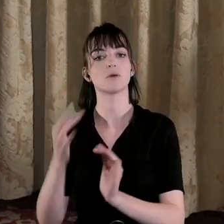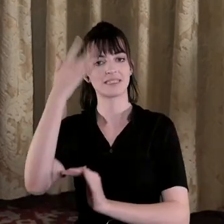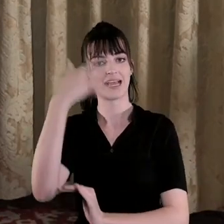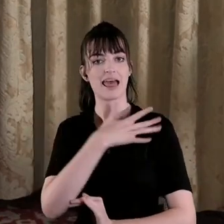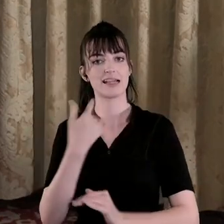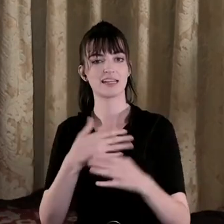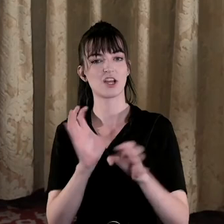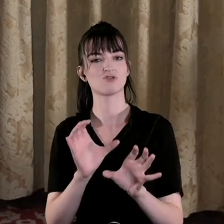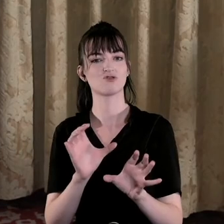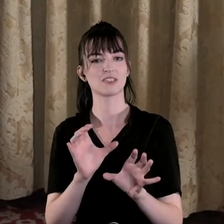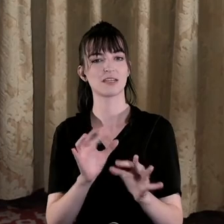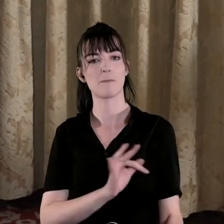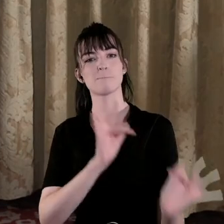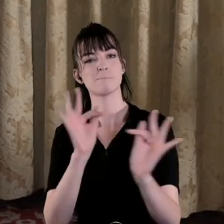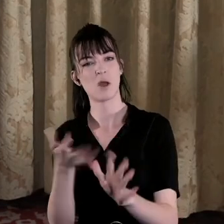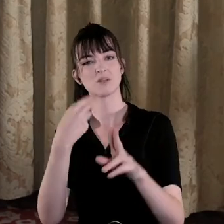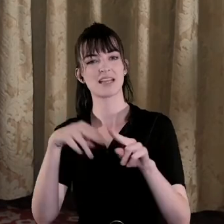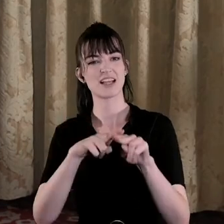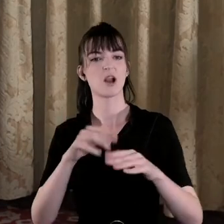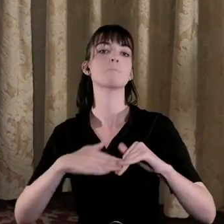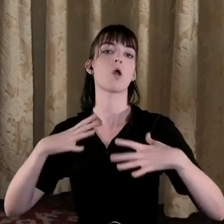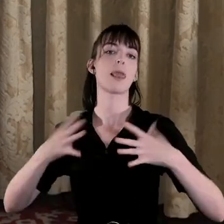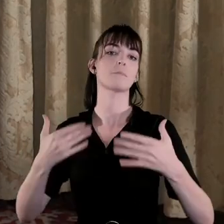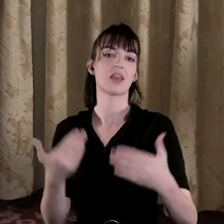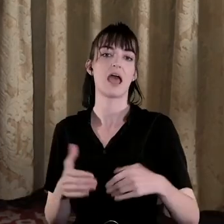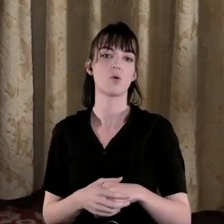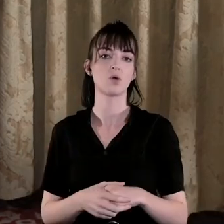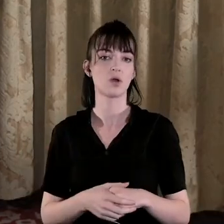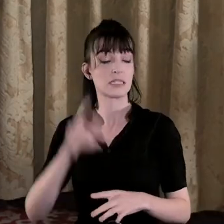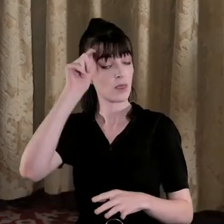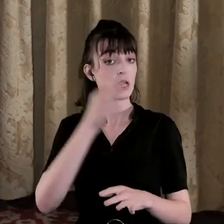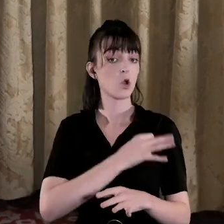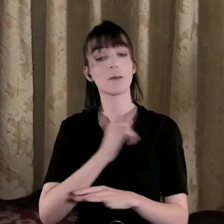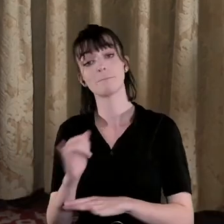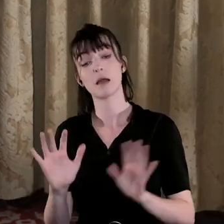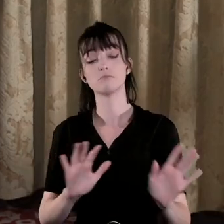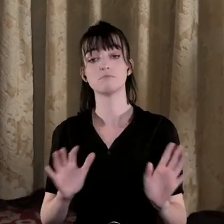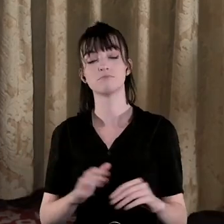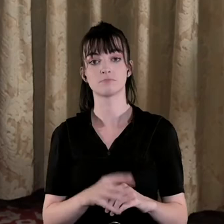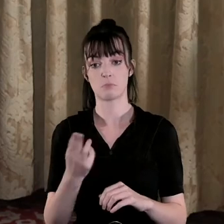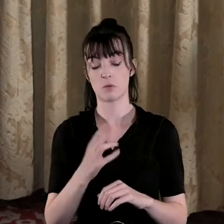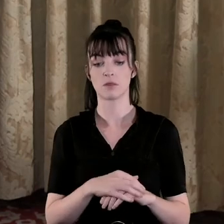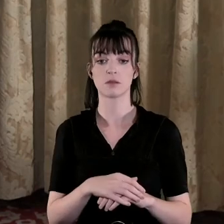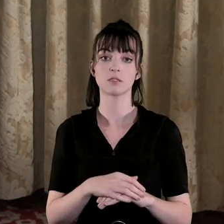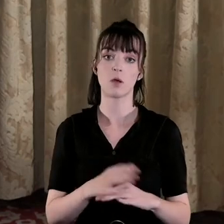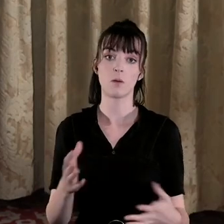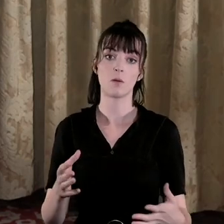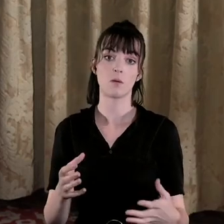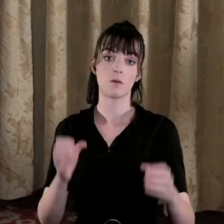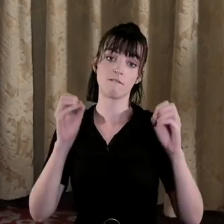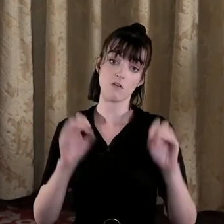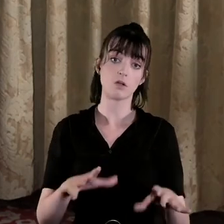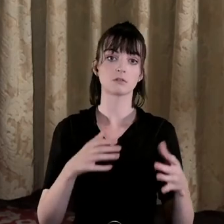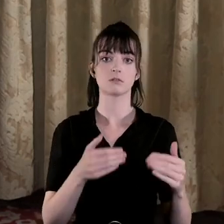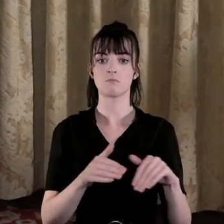post-nationalist we become a much more liberal country good and bad you know you might think it's much more pluralist